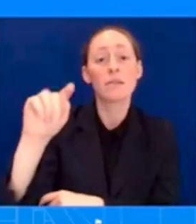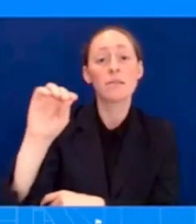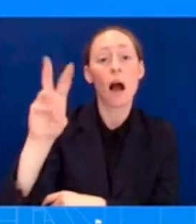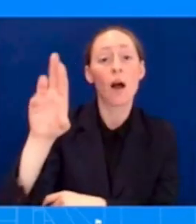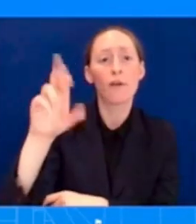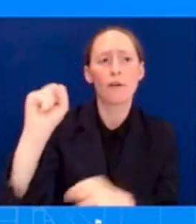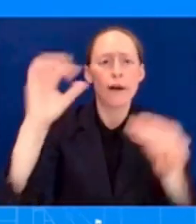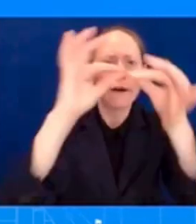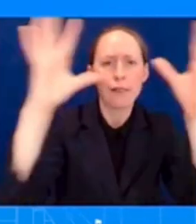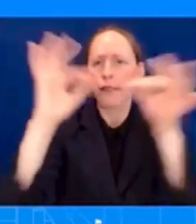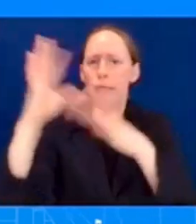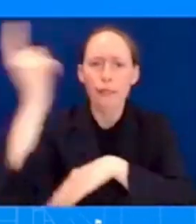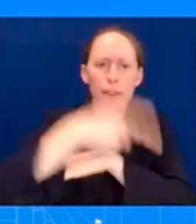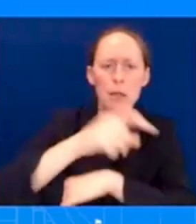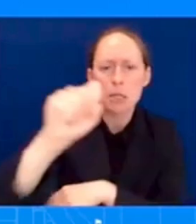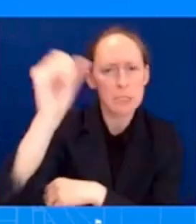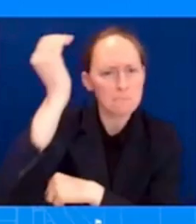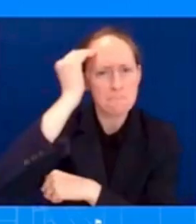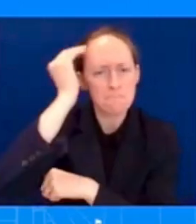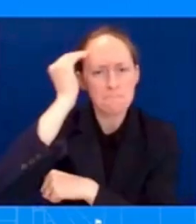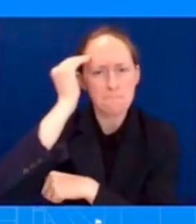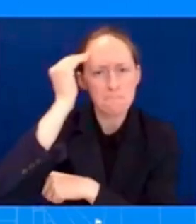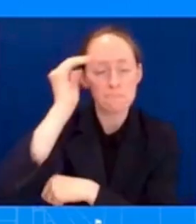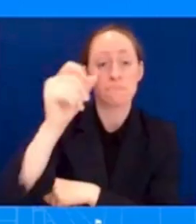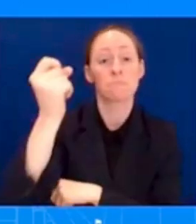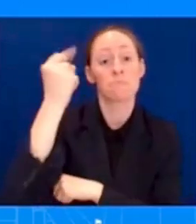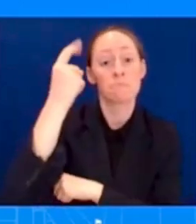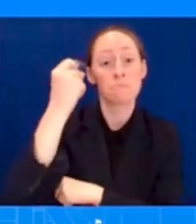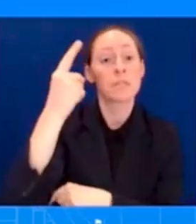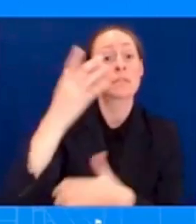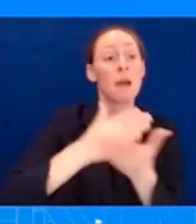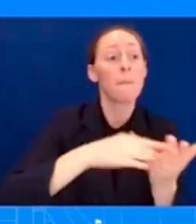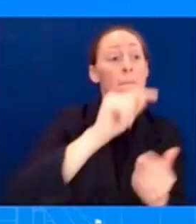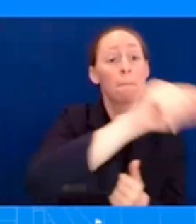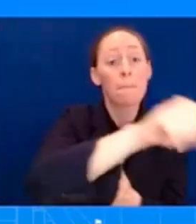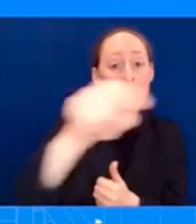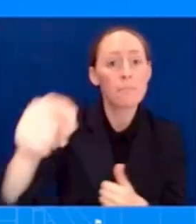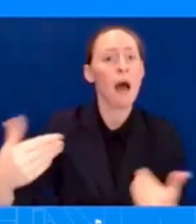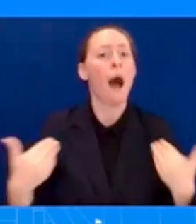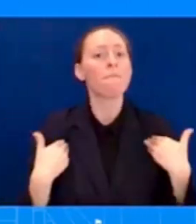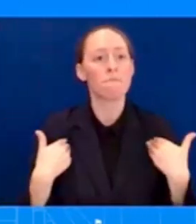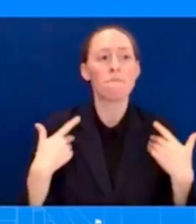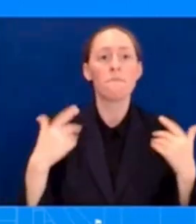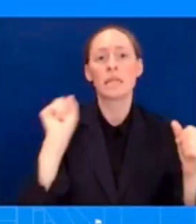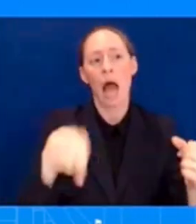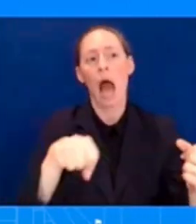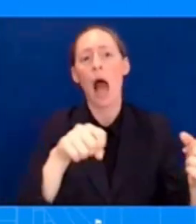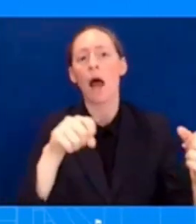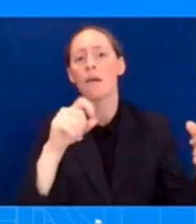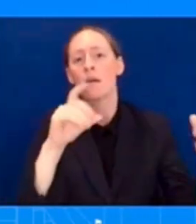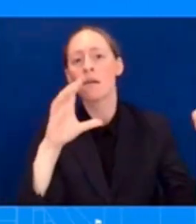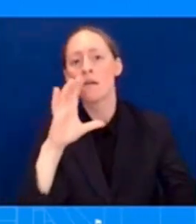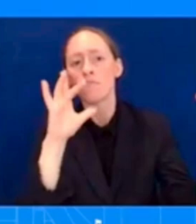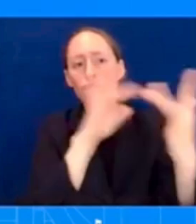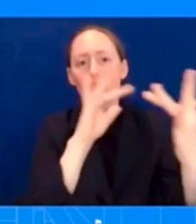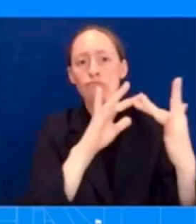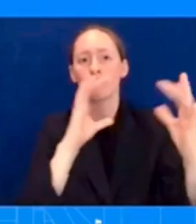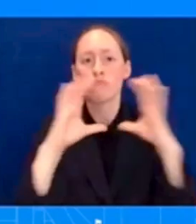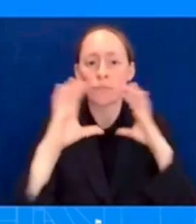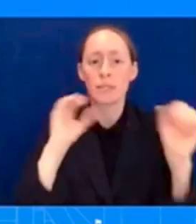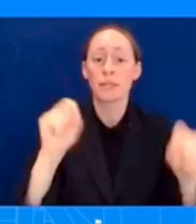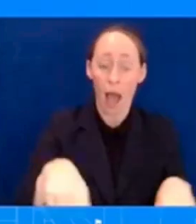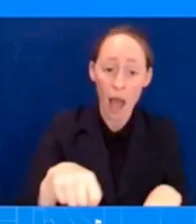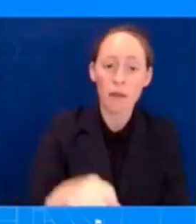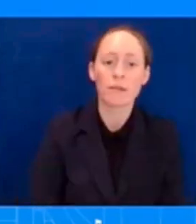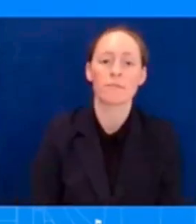communication. They had cell phones, but we also have personnel in those shelters, and there's multiple shelters around the island, and we are continuing to